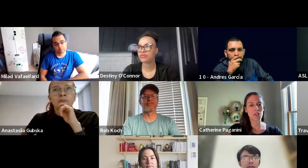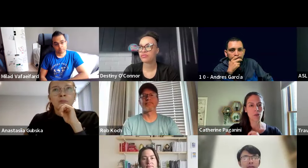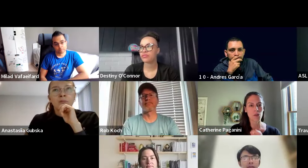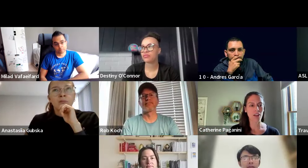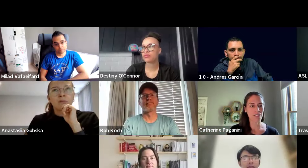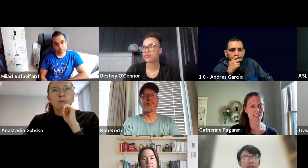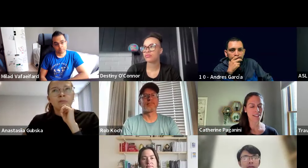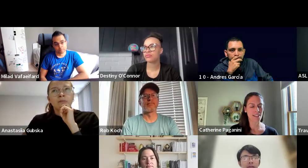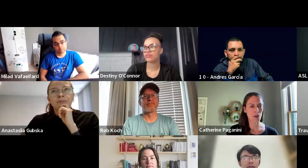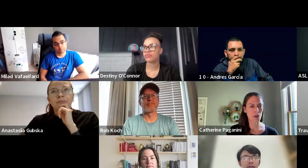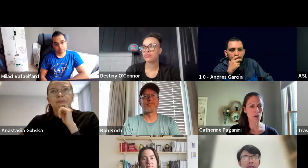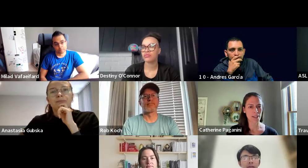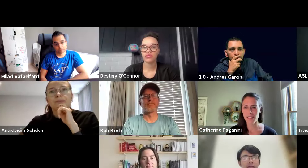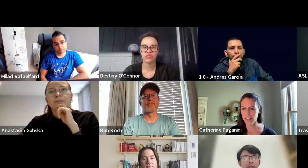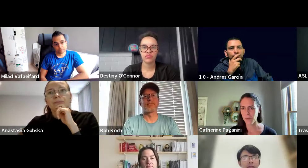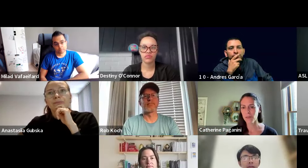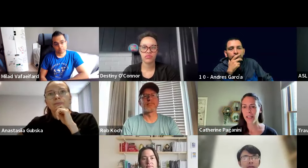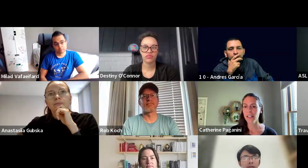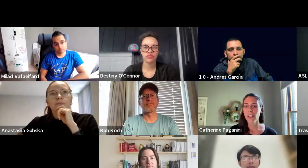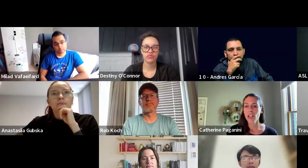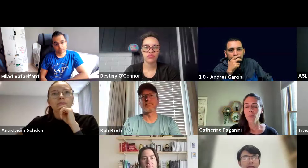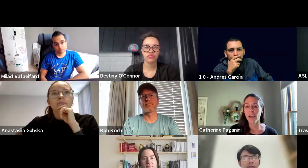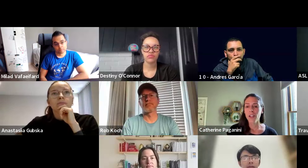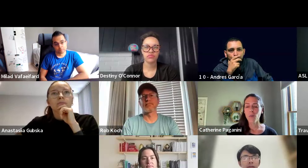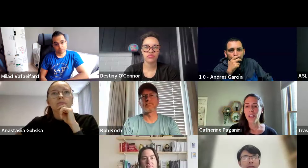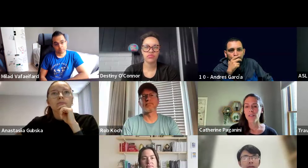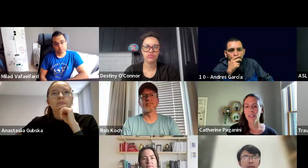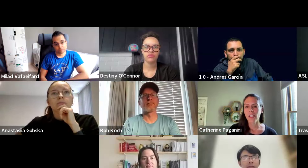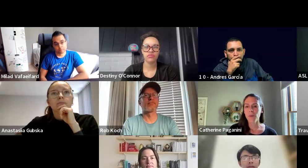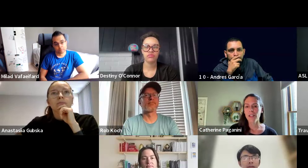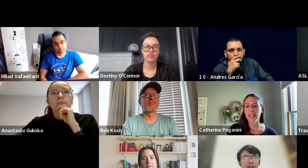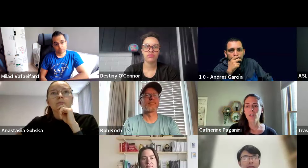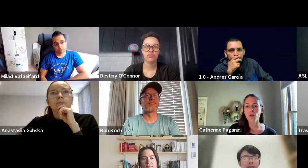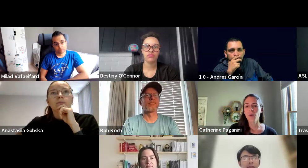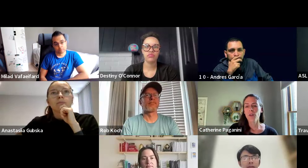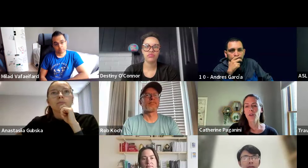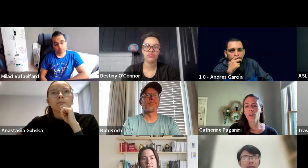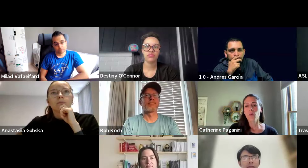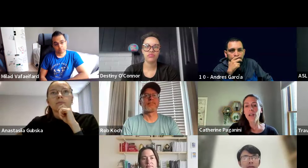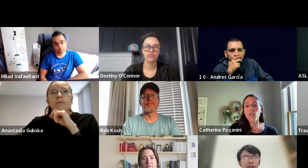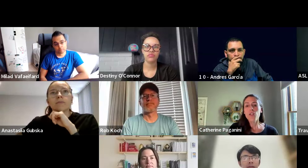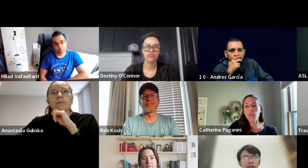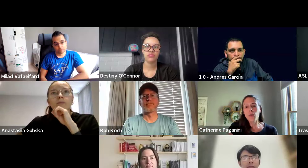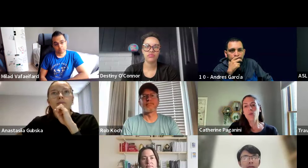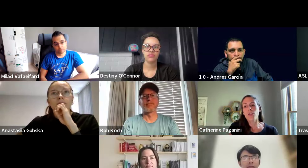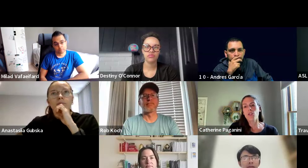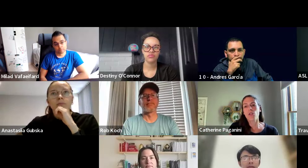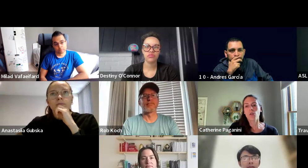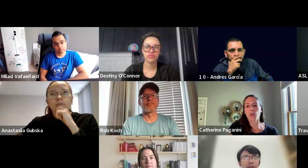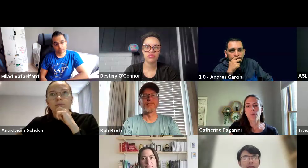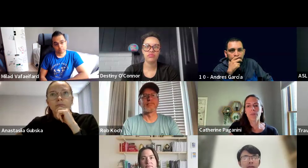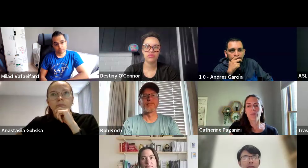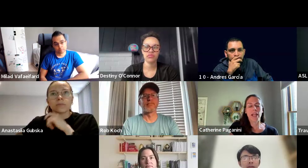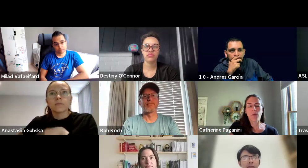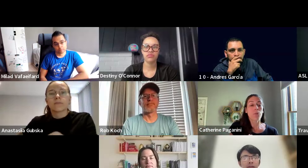everyone wants to go to conferences, and we want them to be accessible, right? But a good way of thinking about is like, so what do you wish